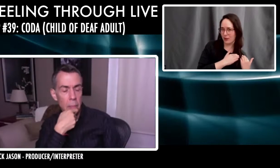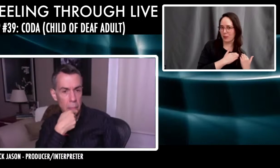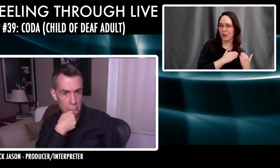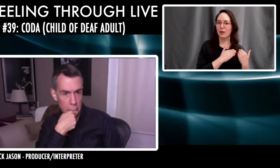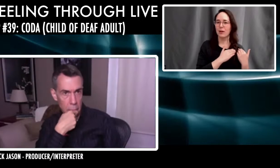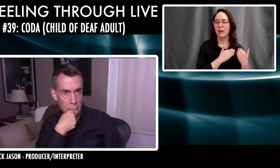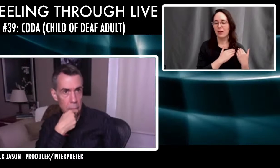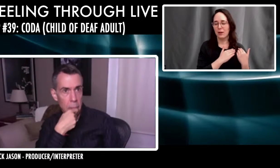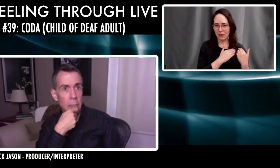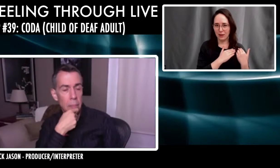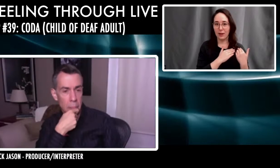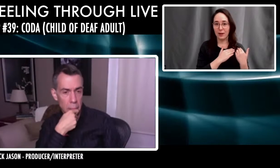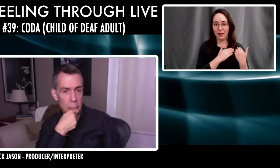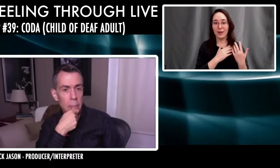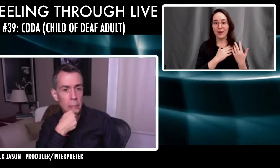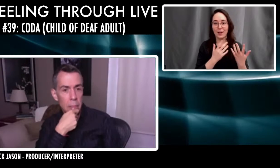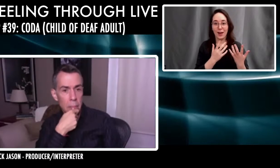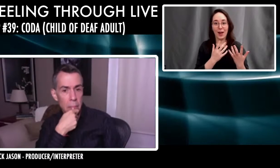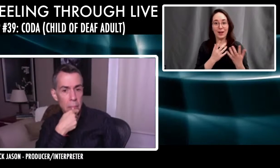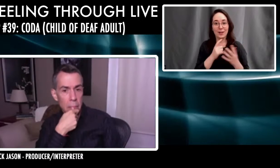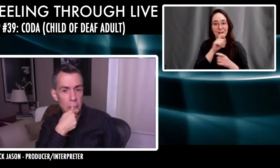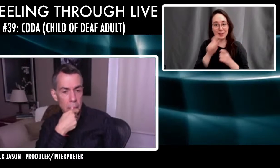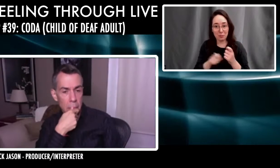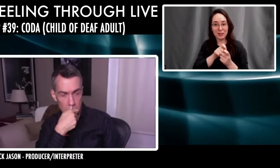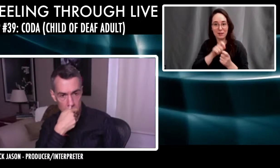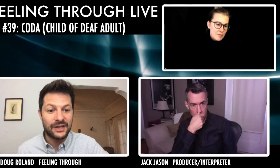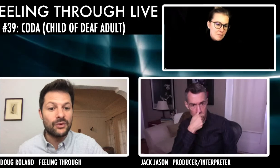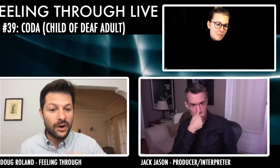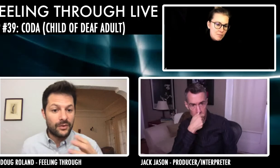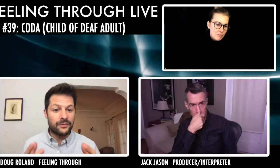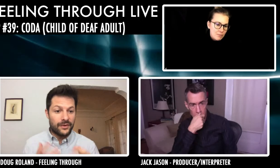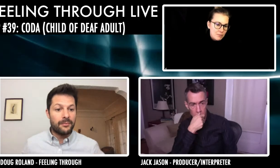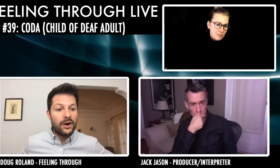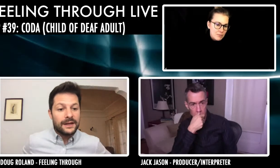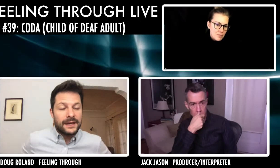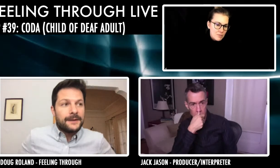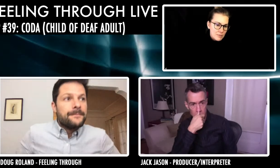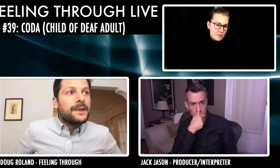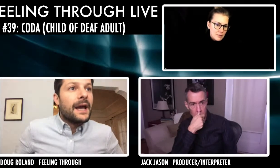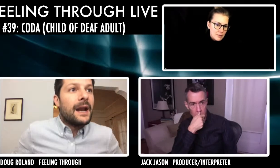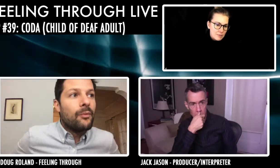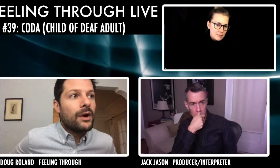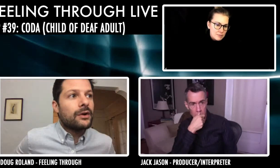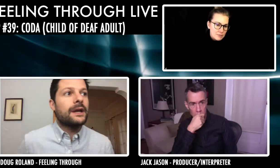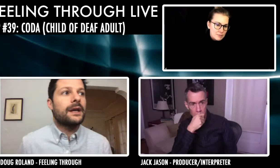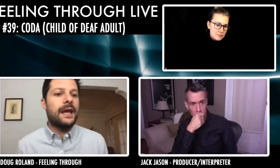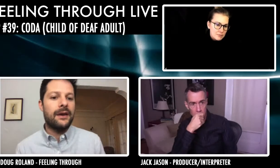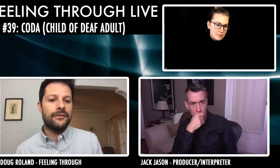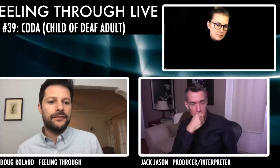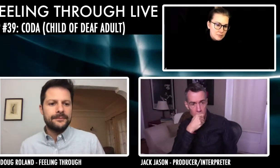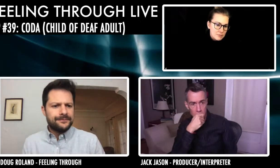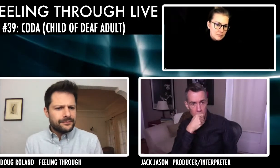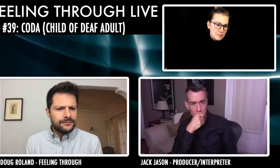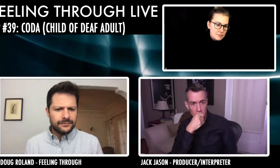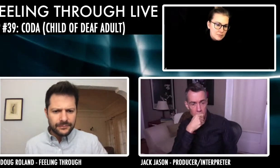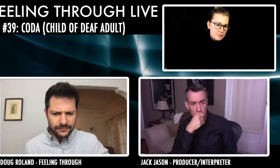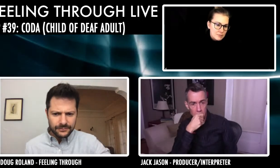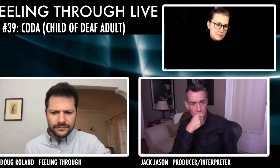to interpreter for, for someone, um, like you are with, with Marlee and I'm wondering if,